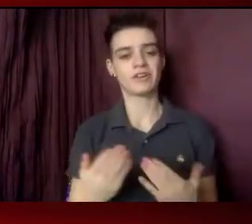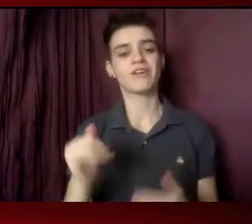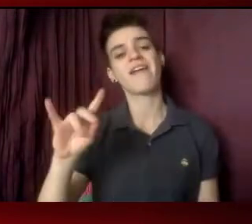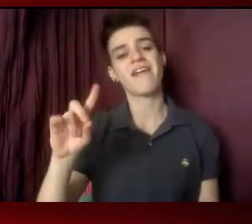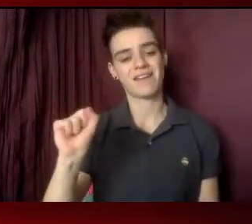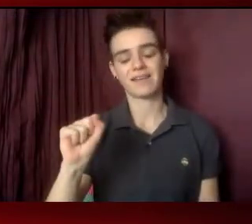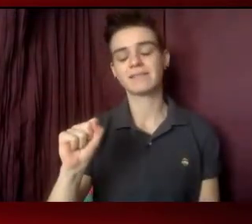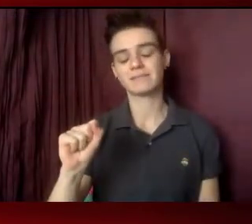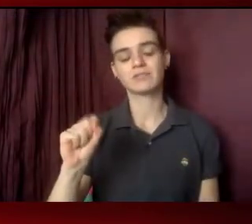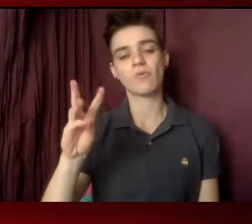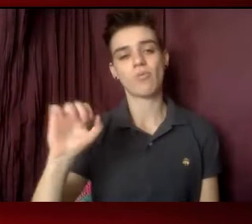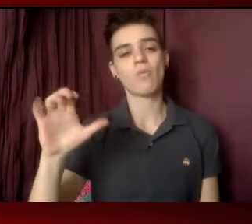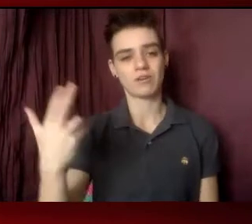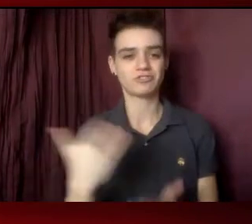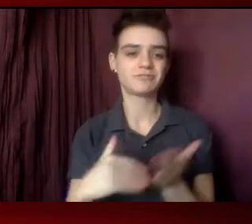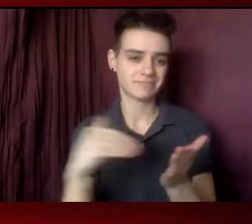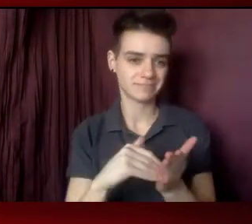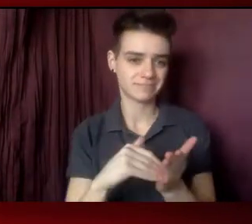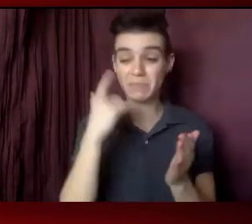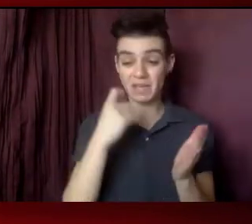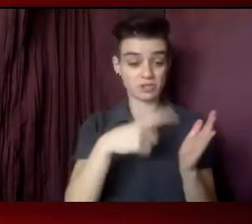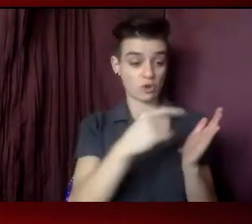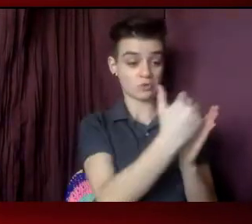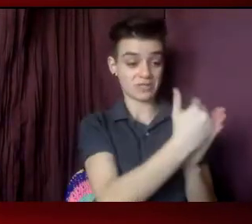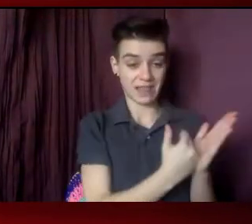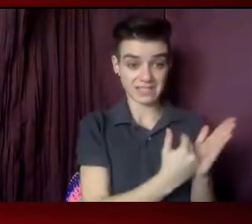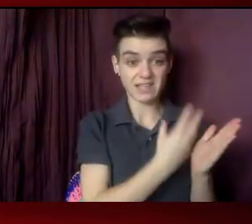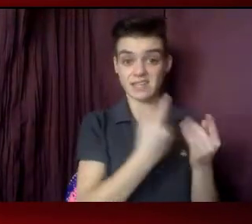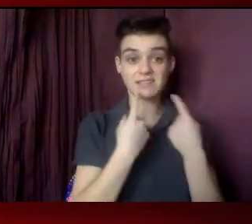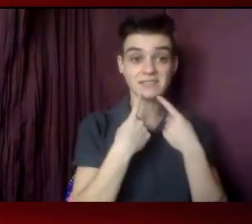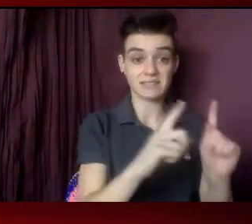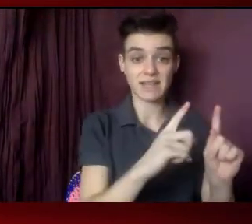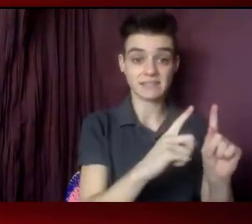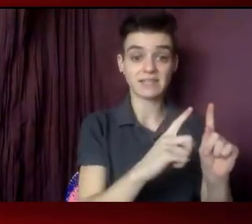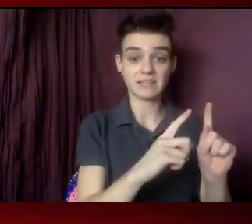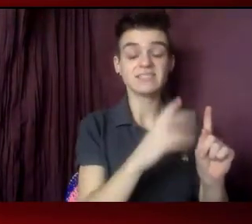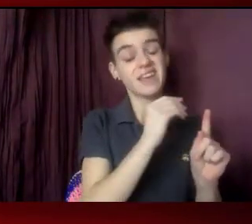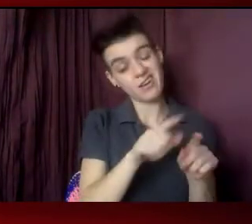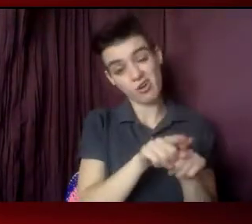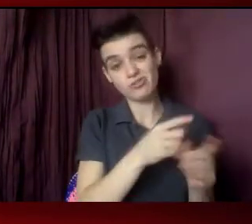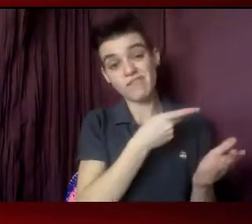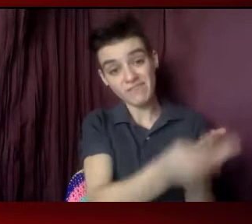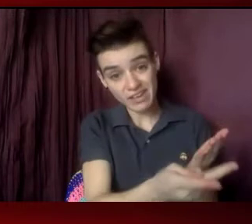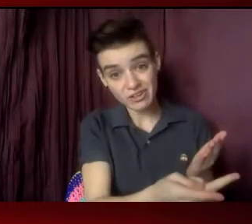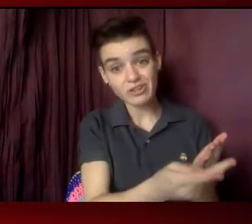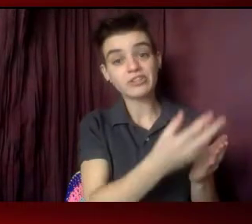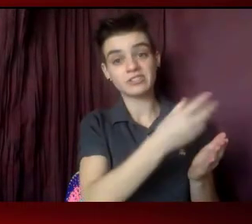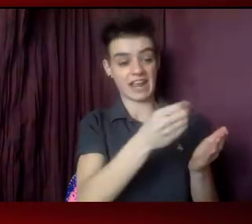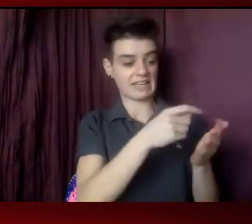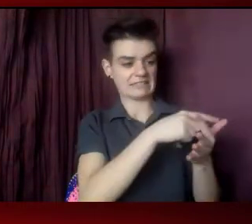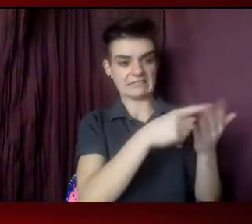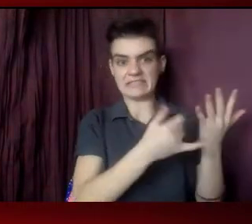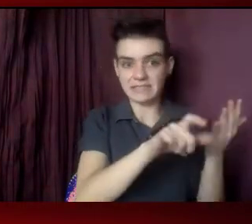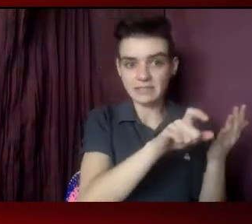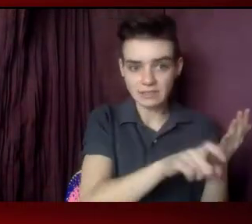again. Because the lessons and the successes, as well as the failures and the needs in our response